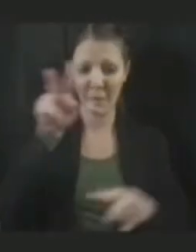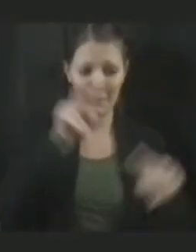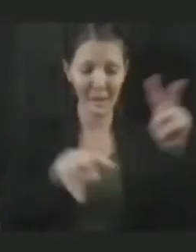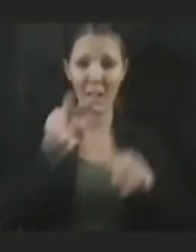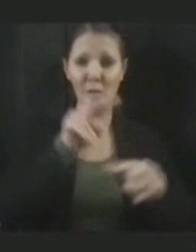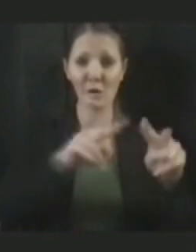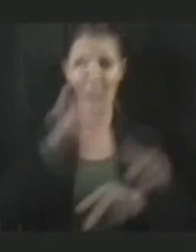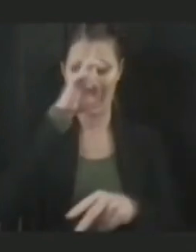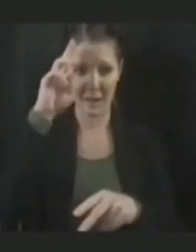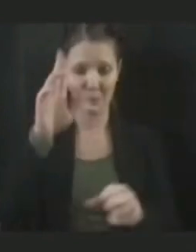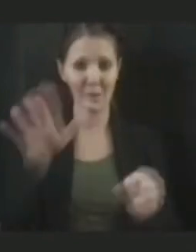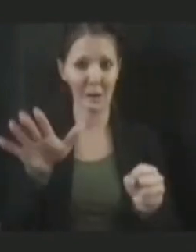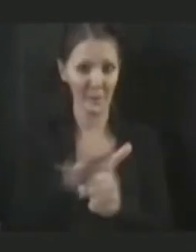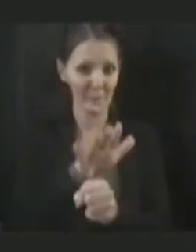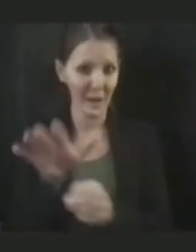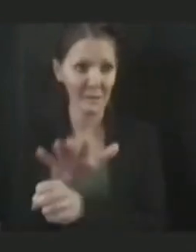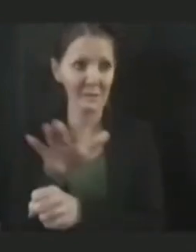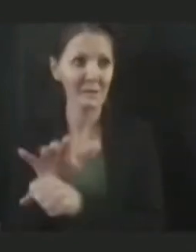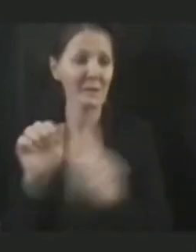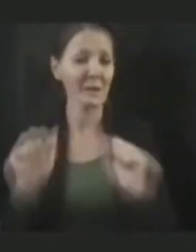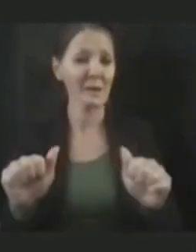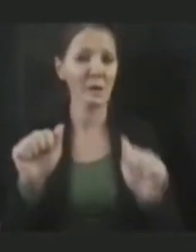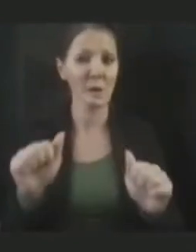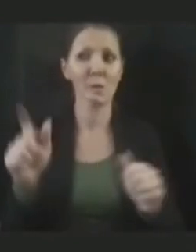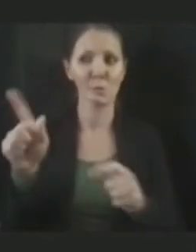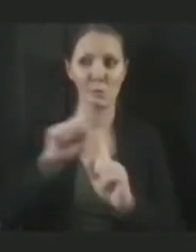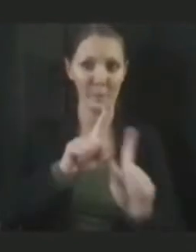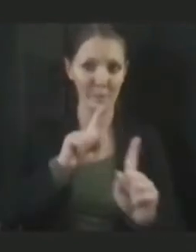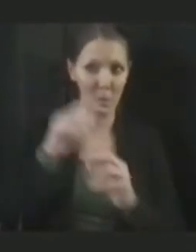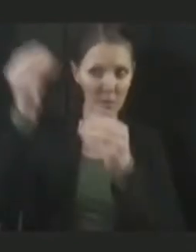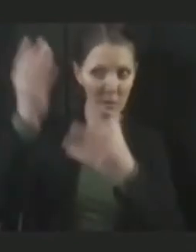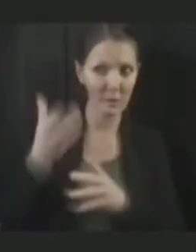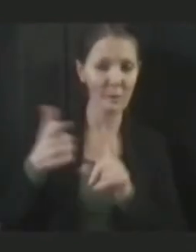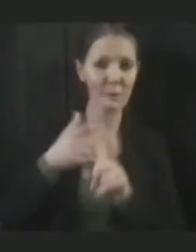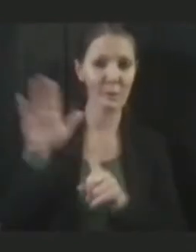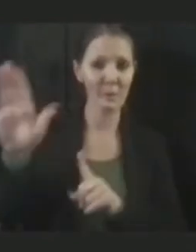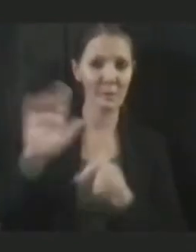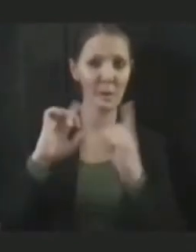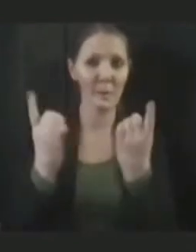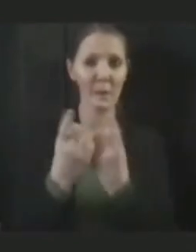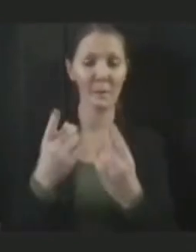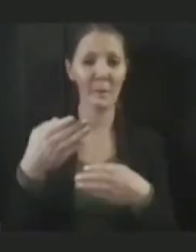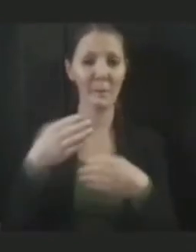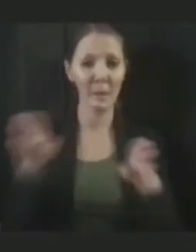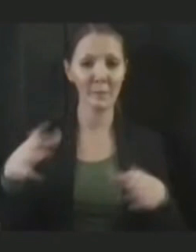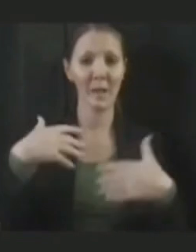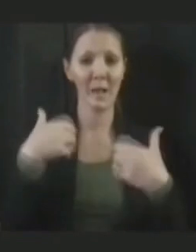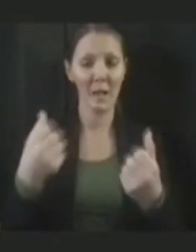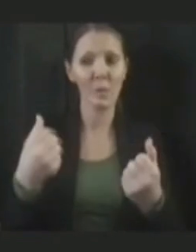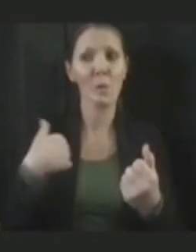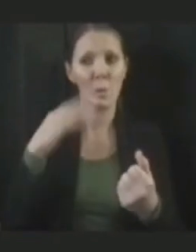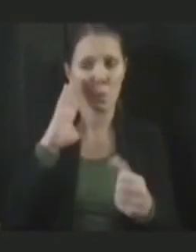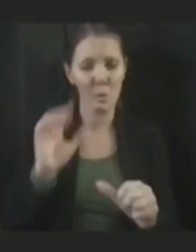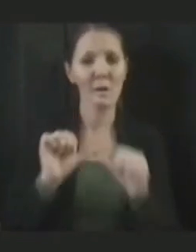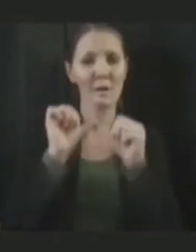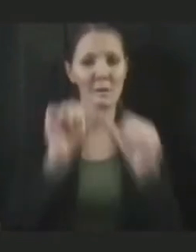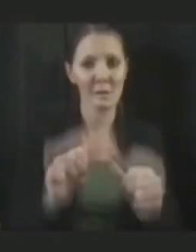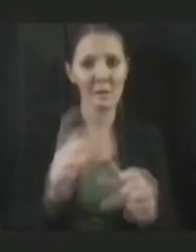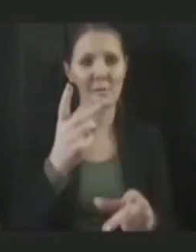We're getting reports on hospital capacity from the Department of Public Health. And I think we need to just continue to watch this closely. But